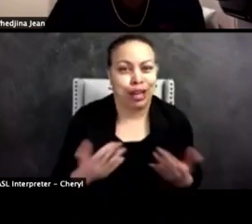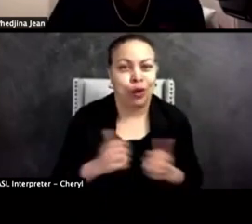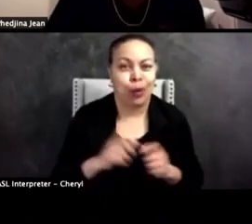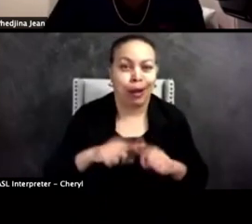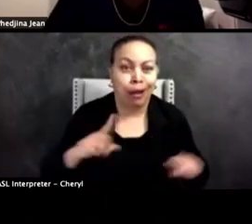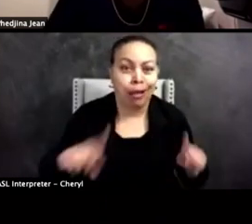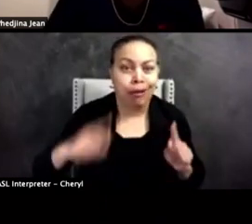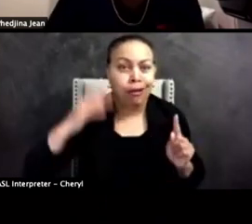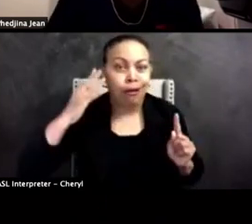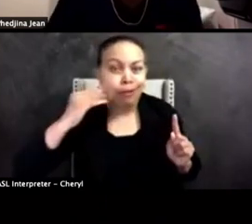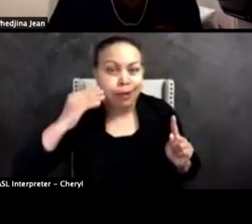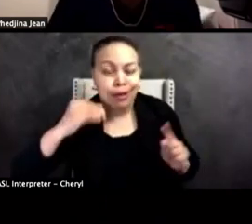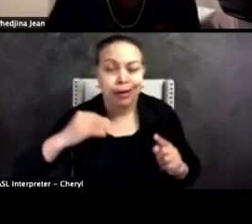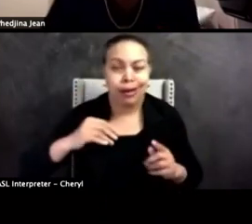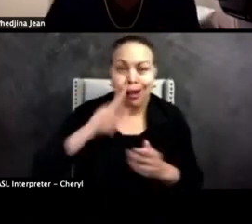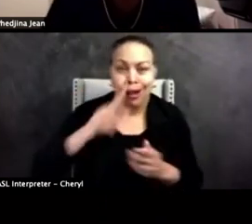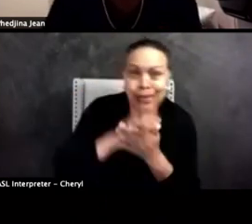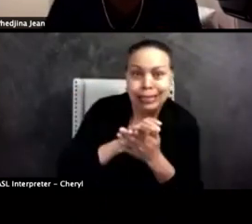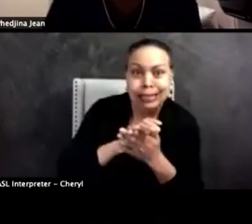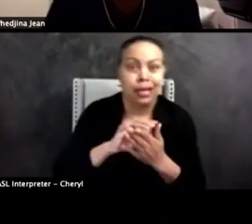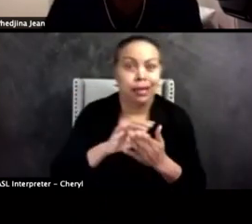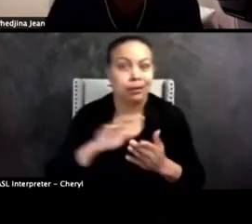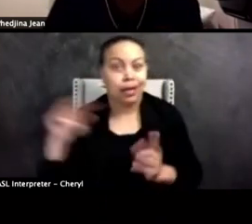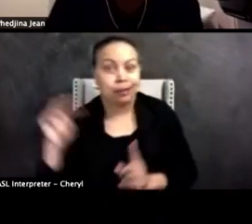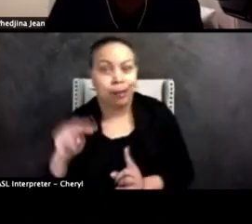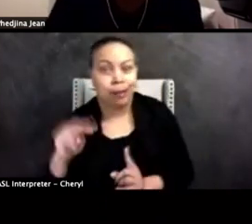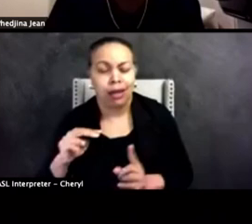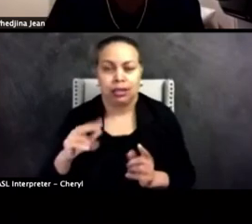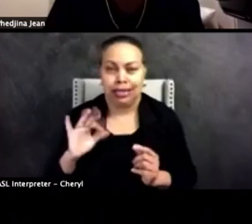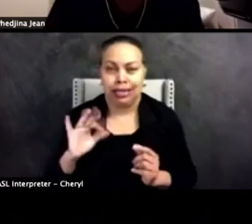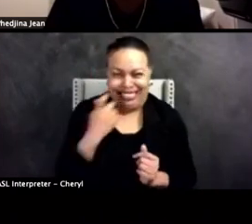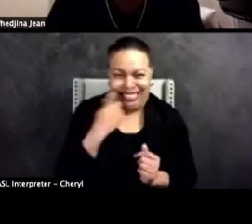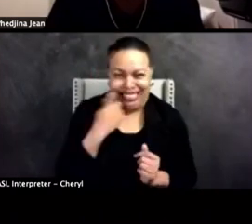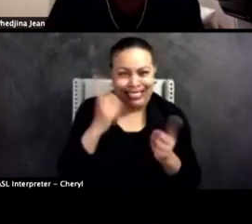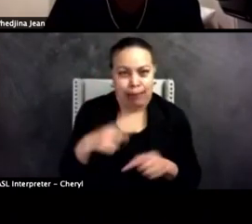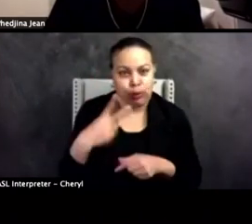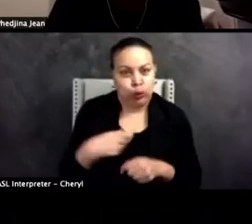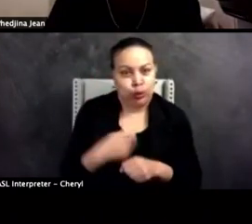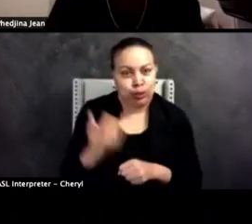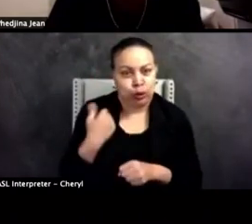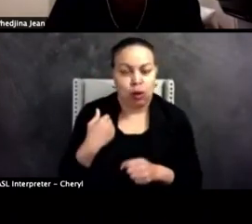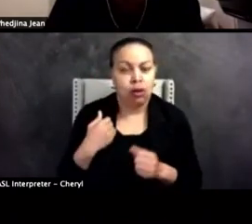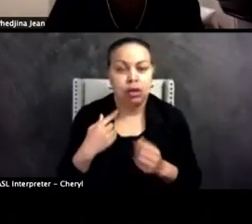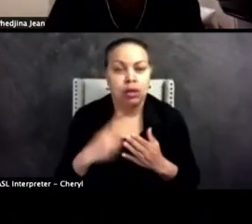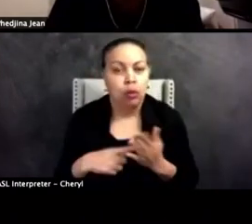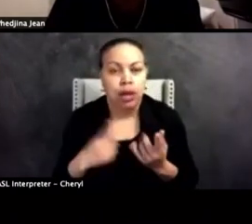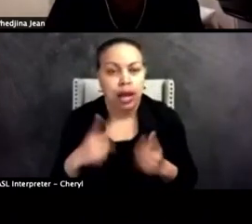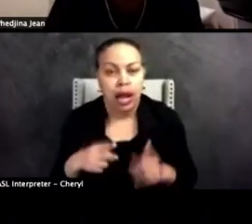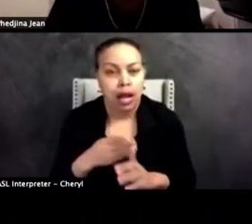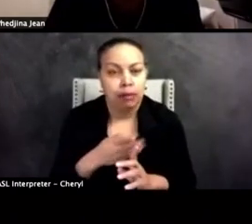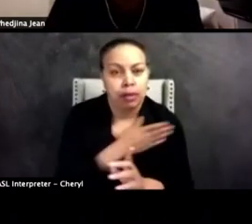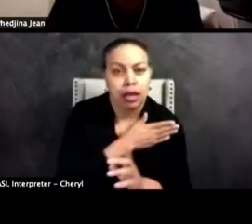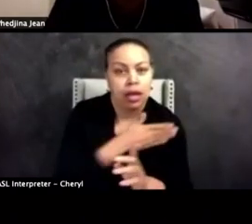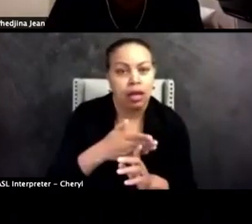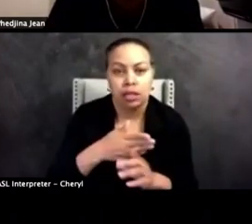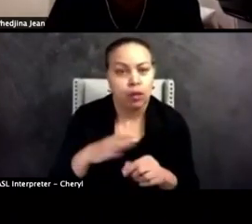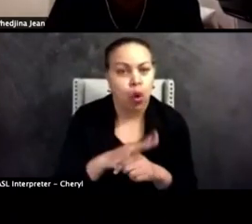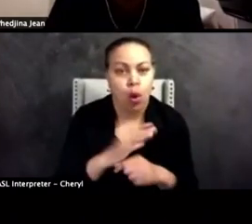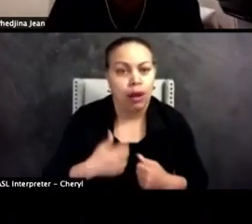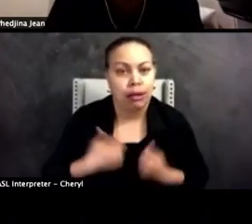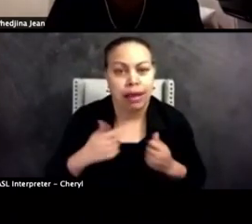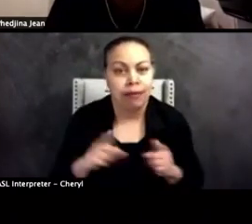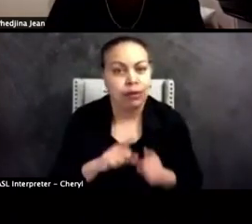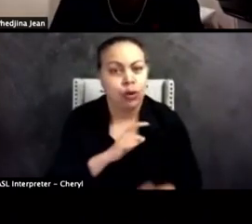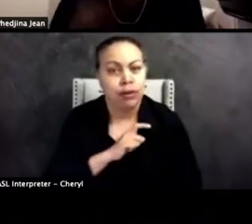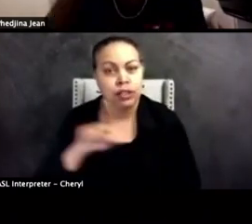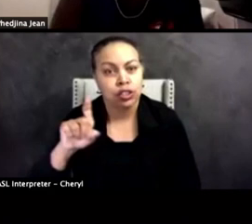different values, different people believe different things. So if it was only two years ago that you realized that what happened to the, your entire life being a police